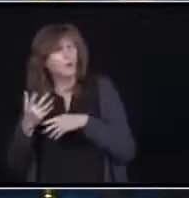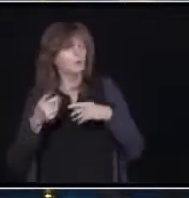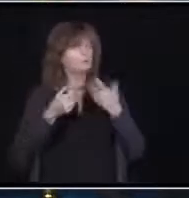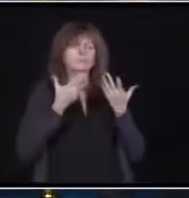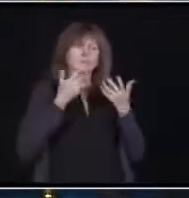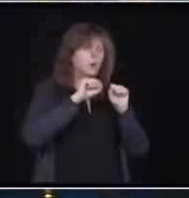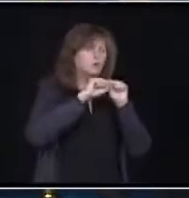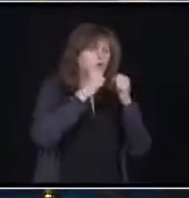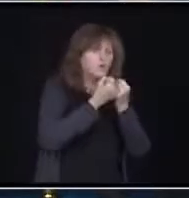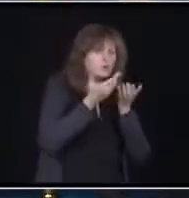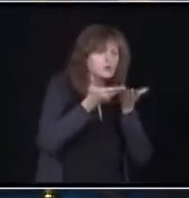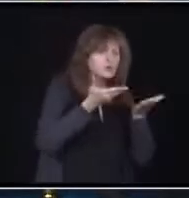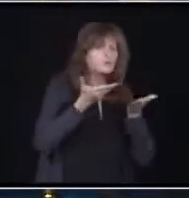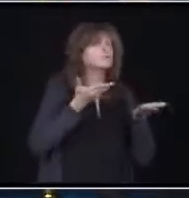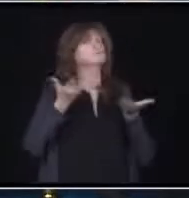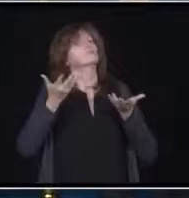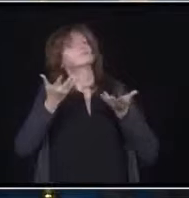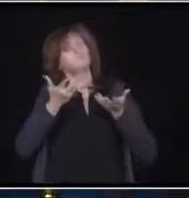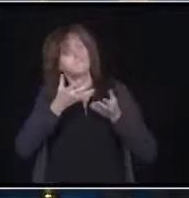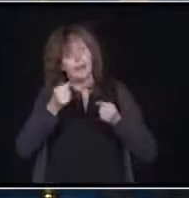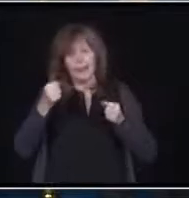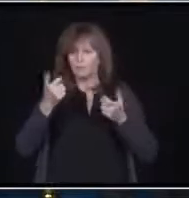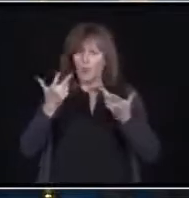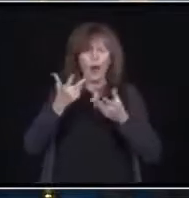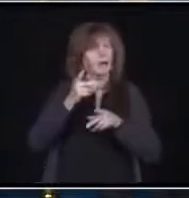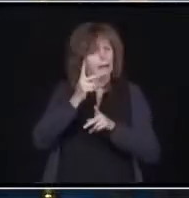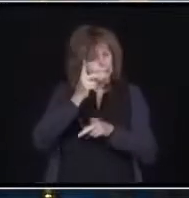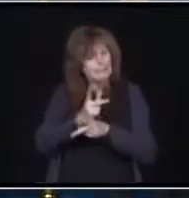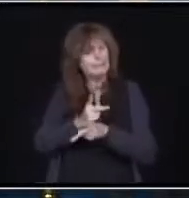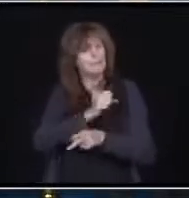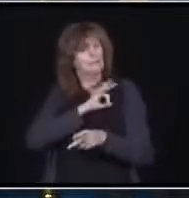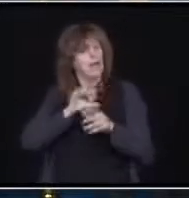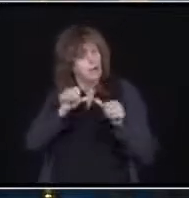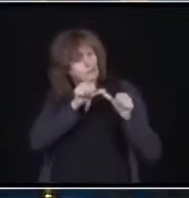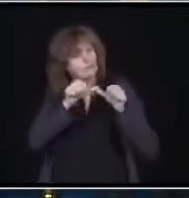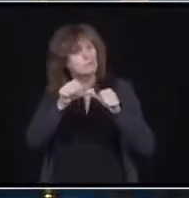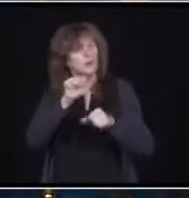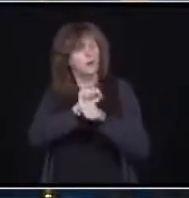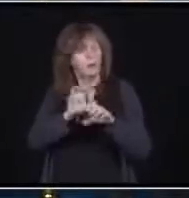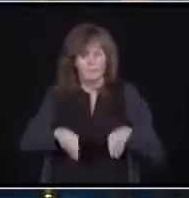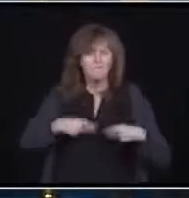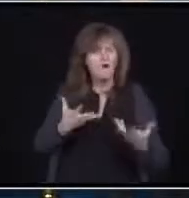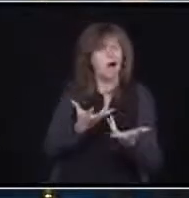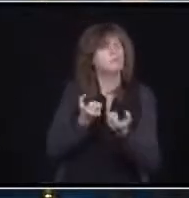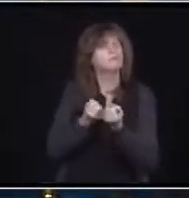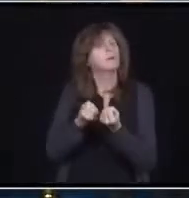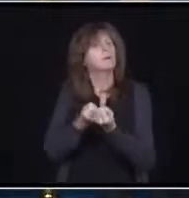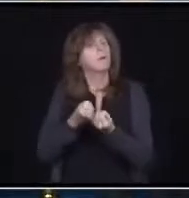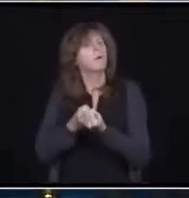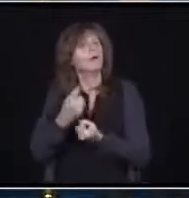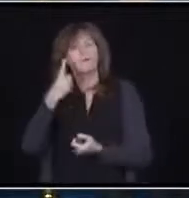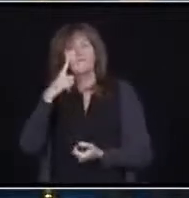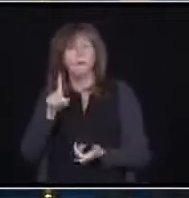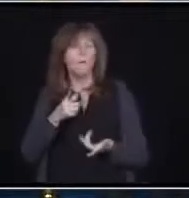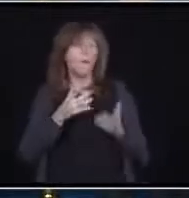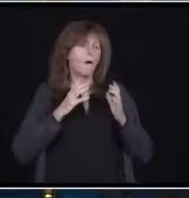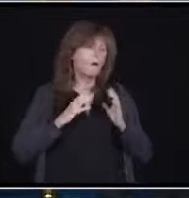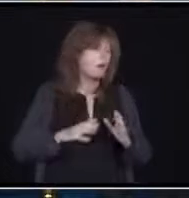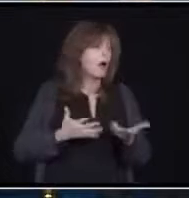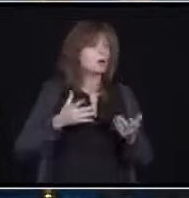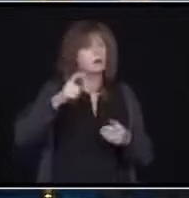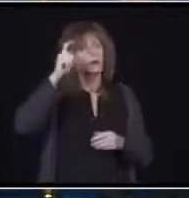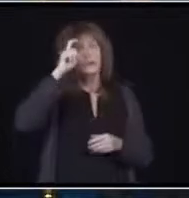for patients, clients and residents in response to the COVID-19 pandemic. This investment builds on the